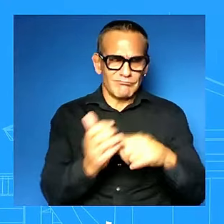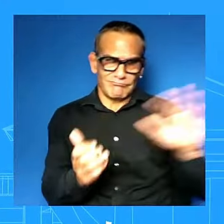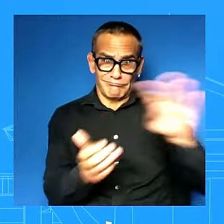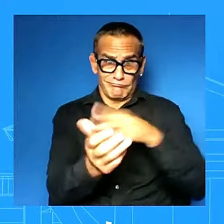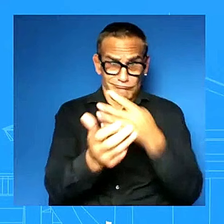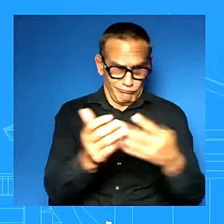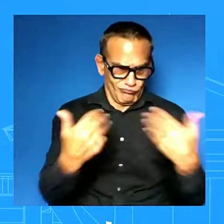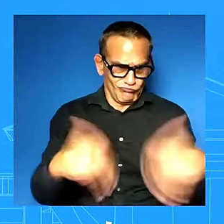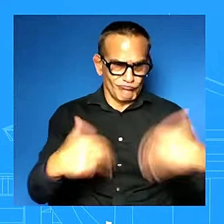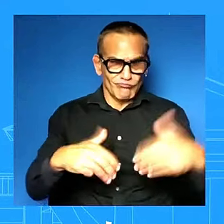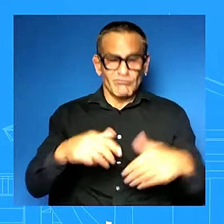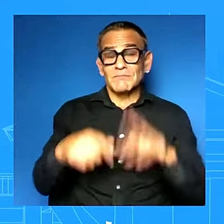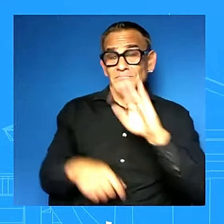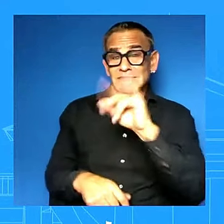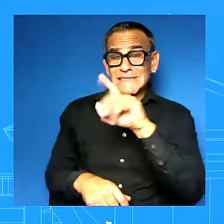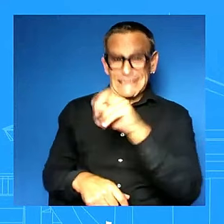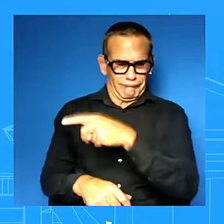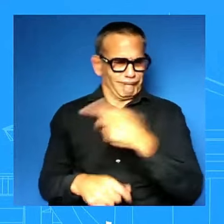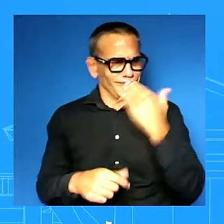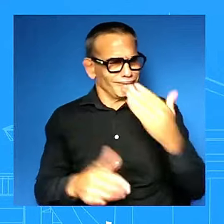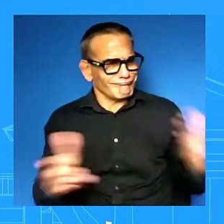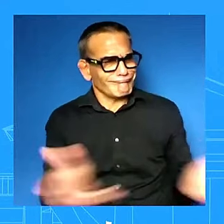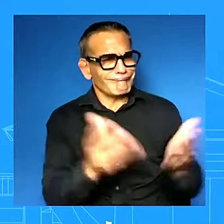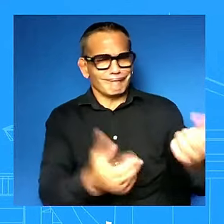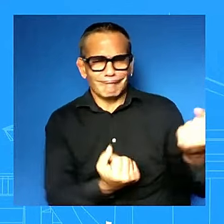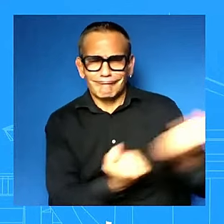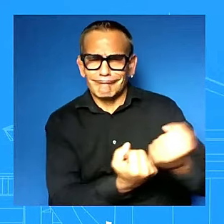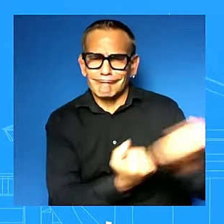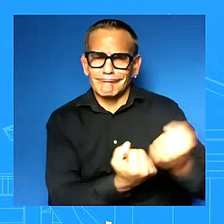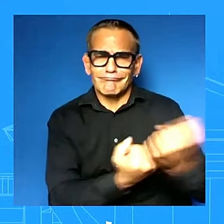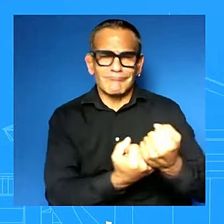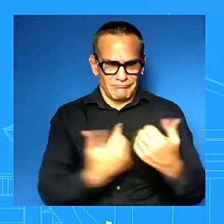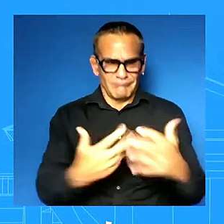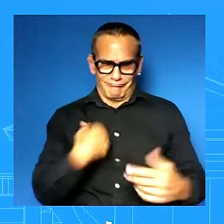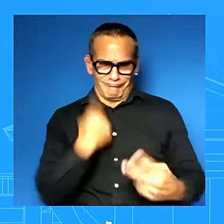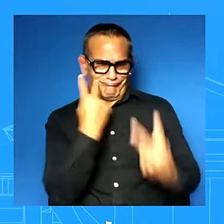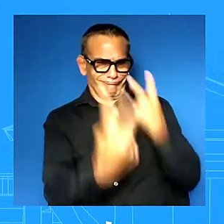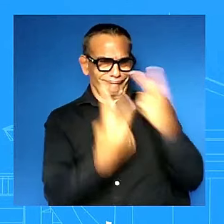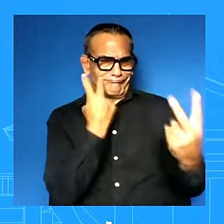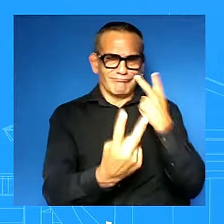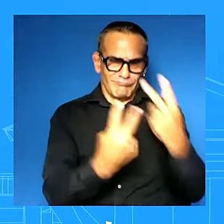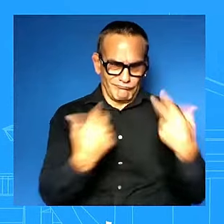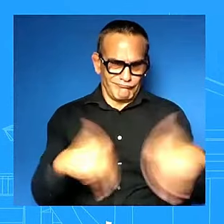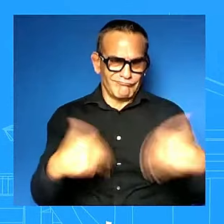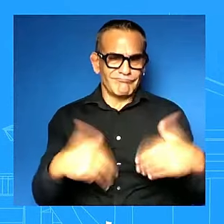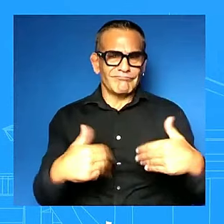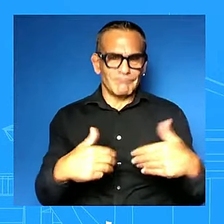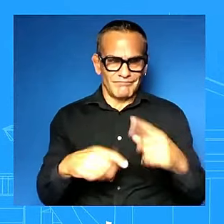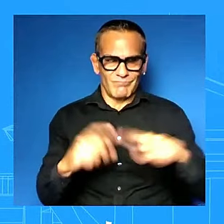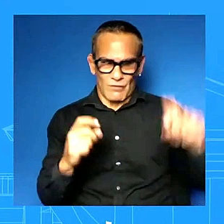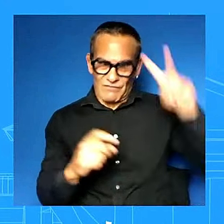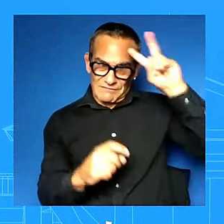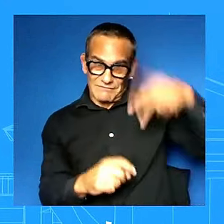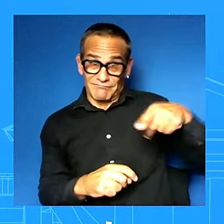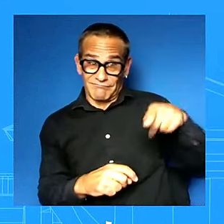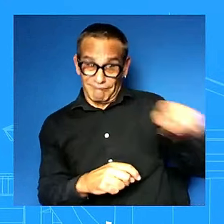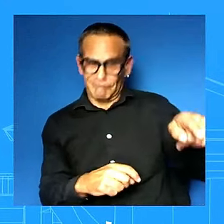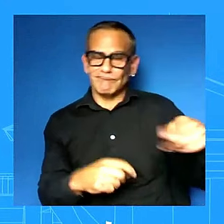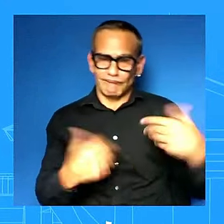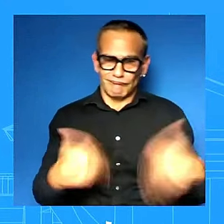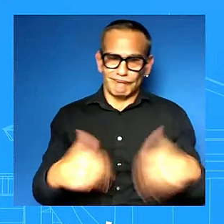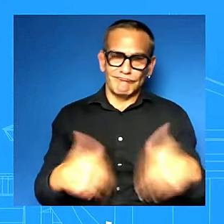that's what we heard that's what we saw from this vice president uh and um and i'm again going to be really